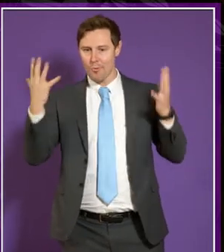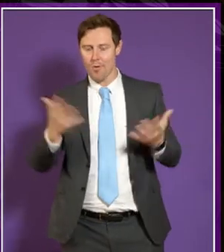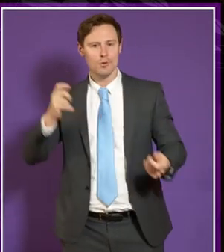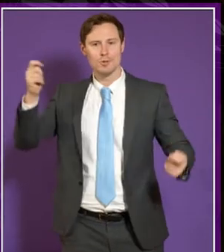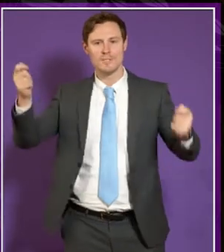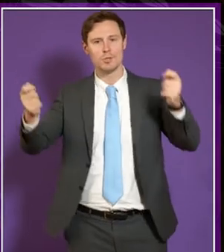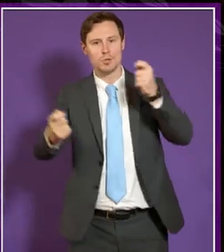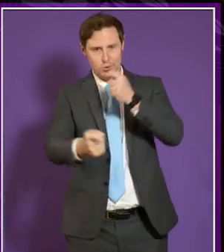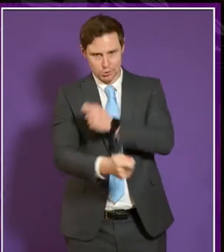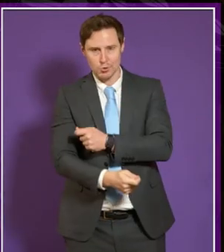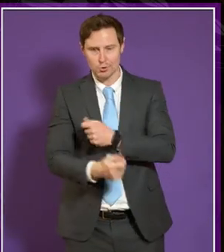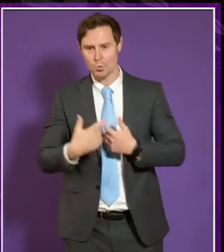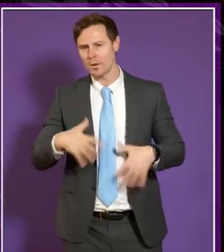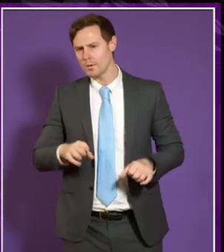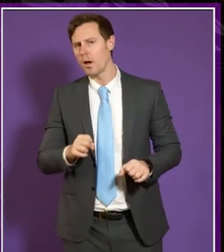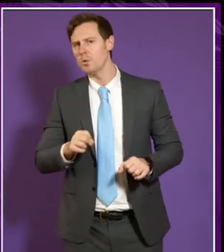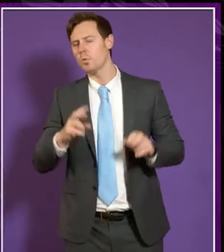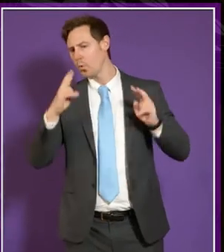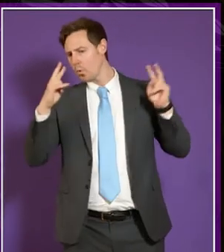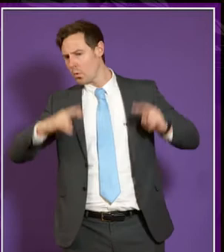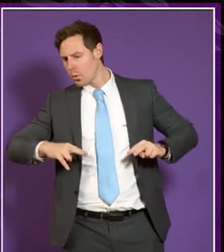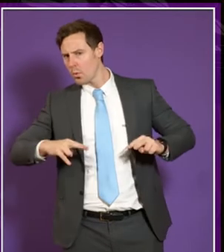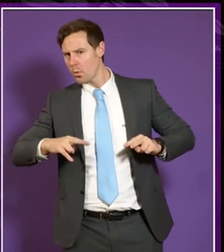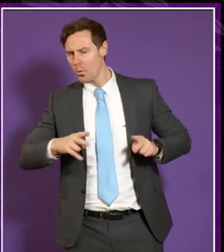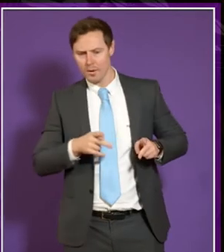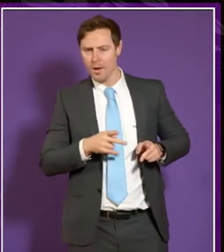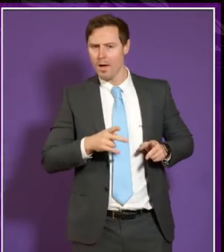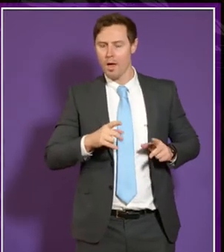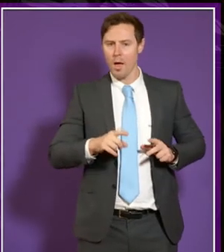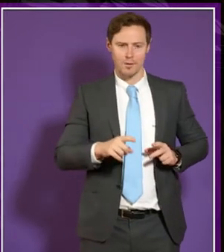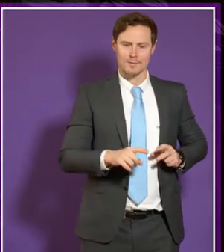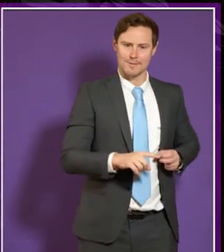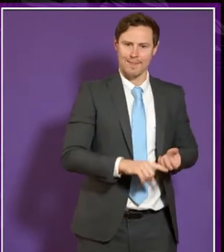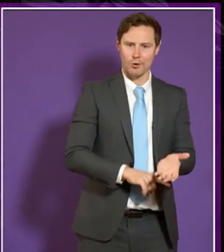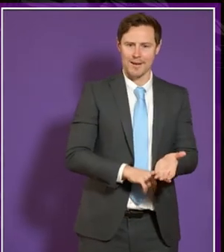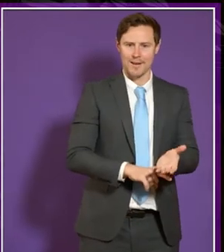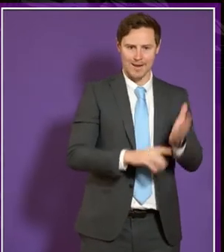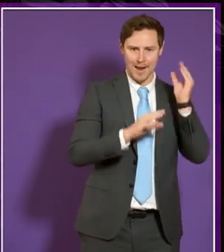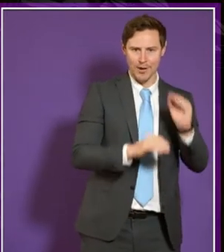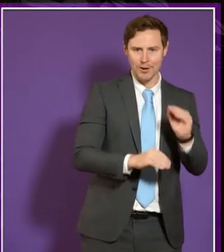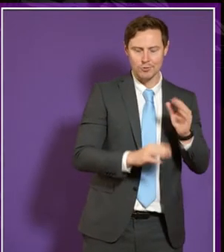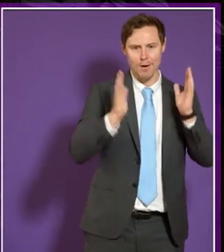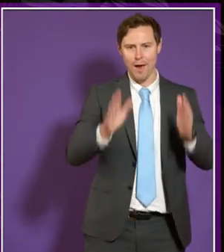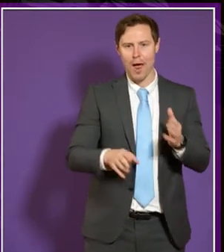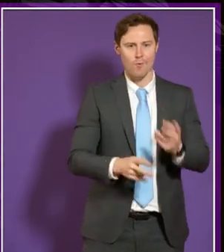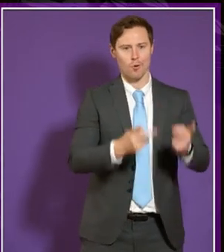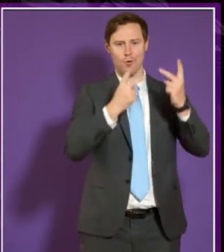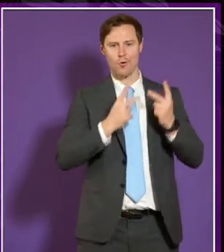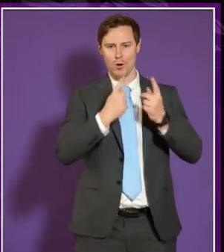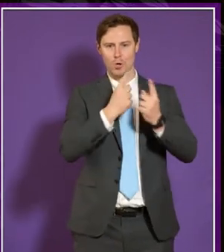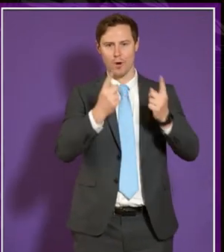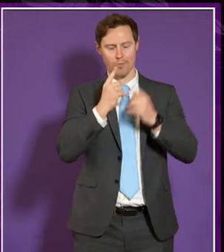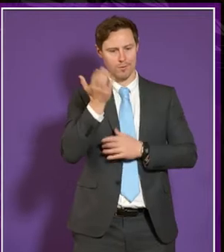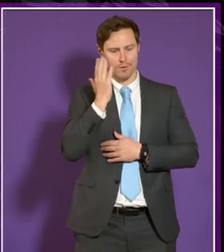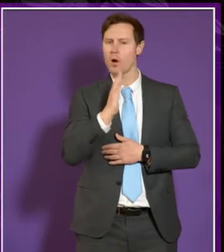at lots of um different uh delivery types of education it's not just about the on-campus experience we